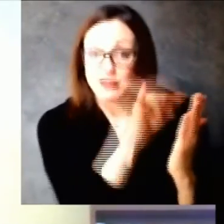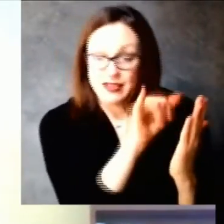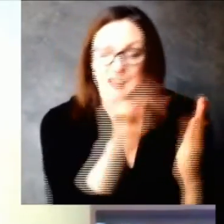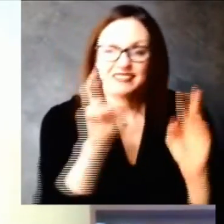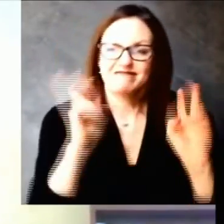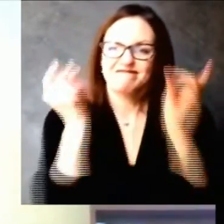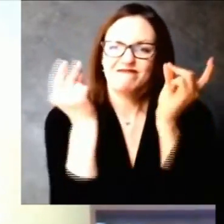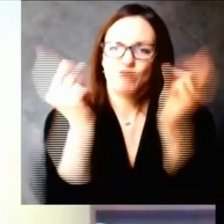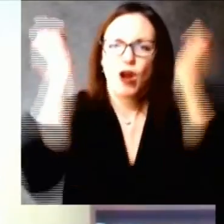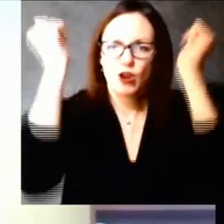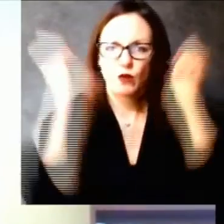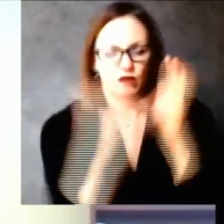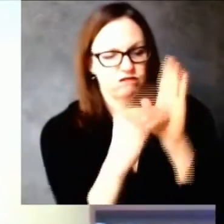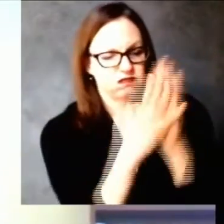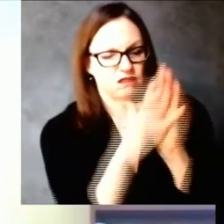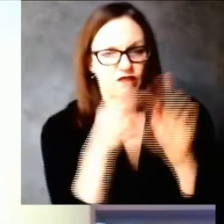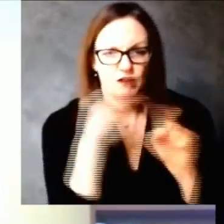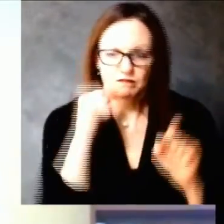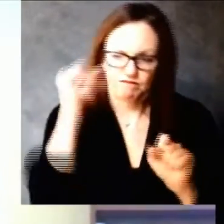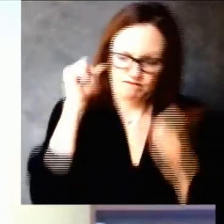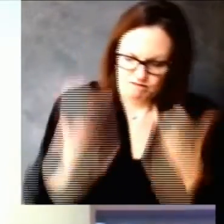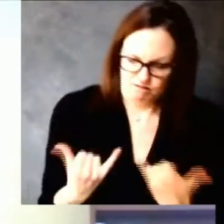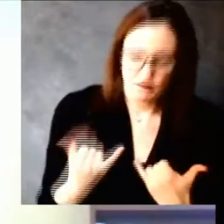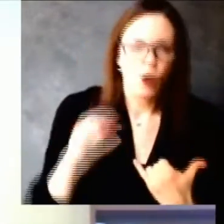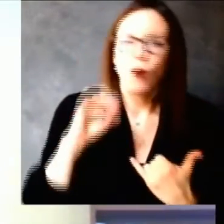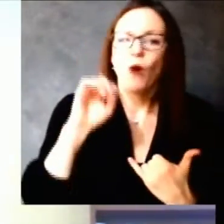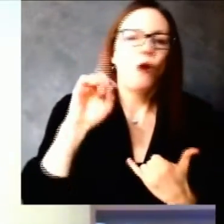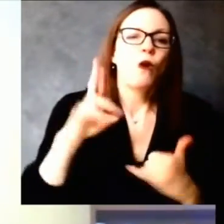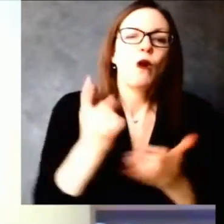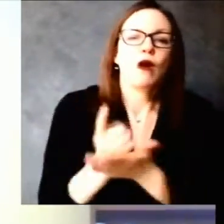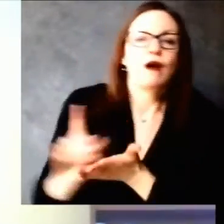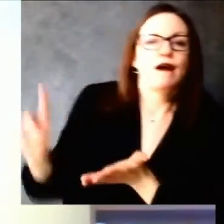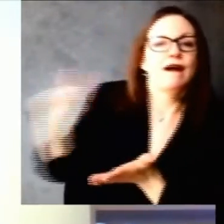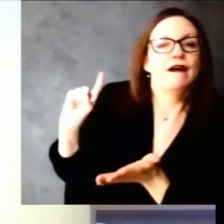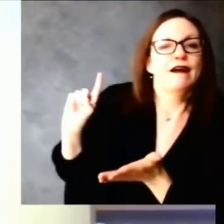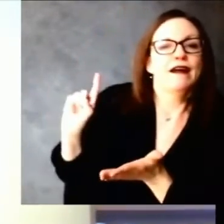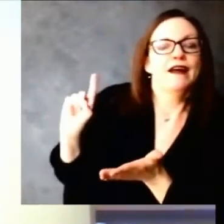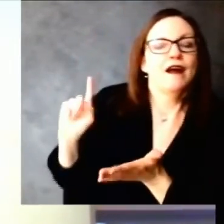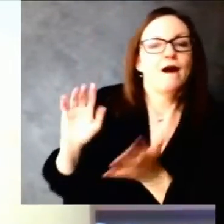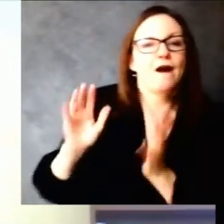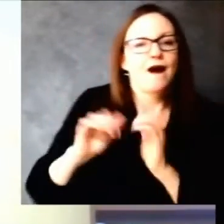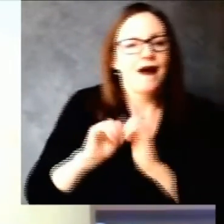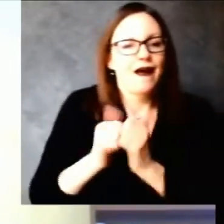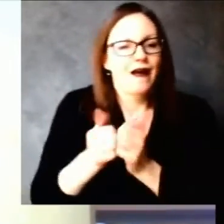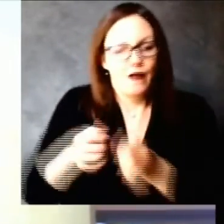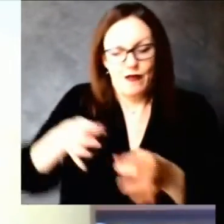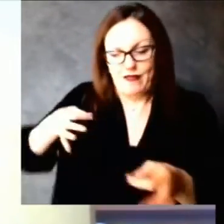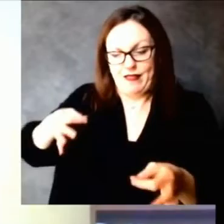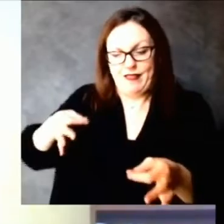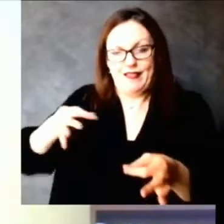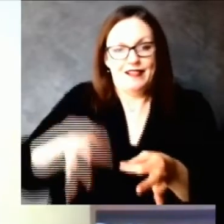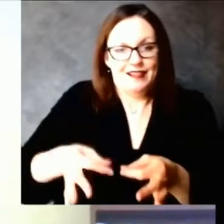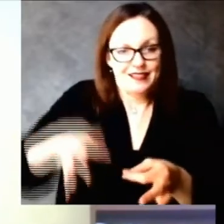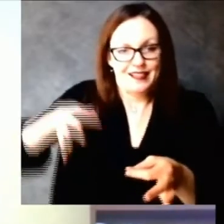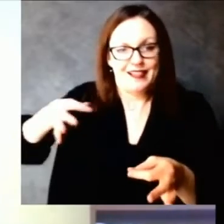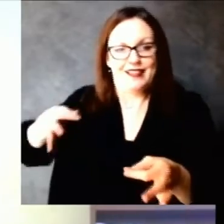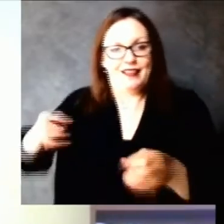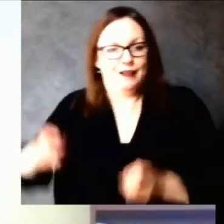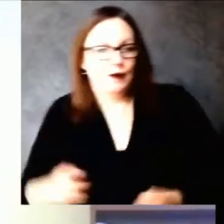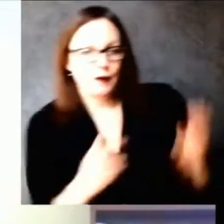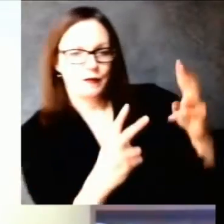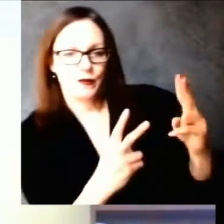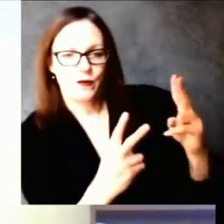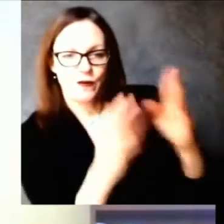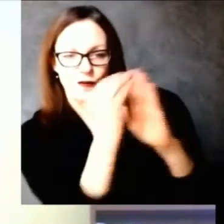has come into the wisconsin immunization registry as of that time i believe it's around midnight and then we report it the